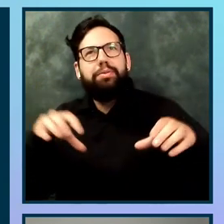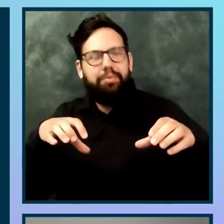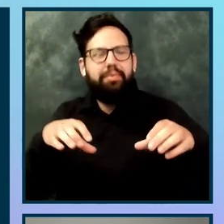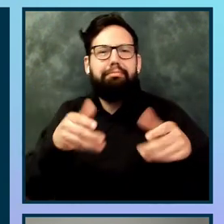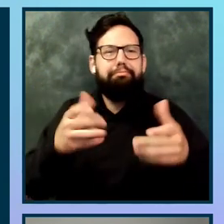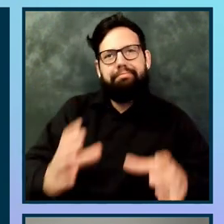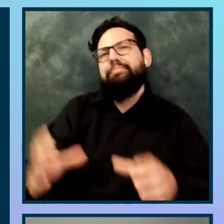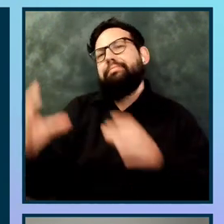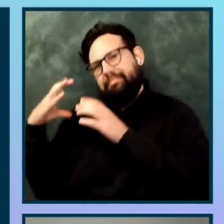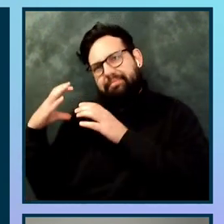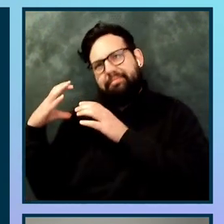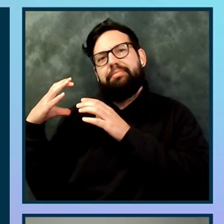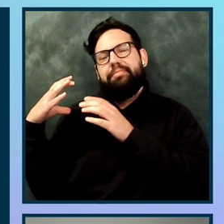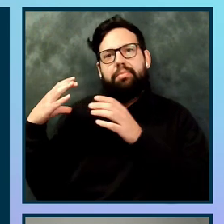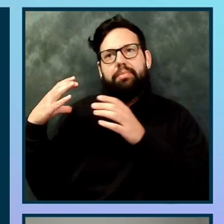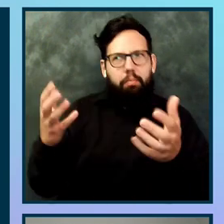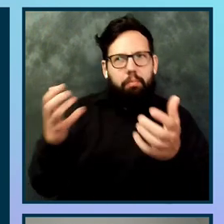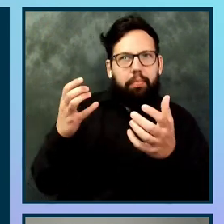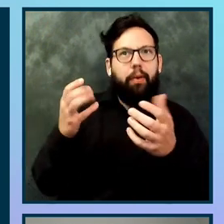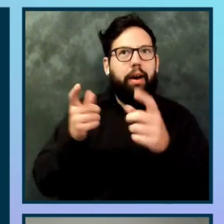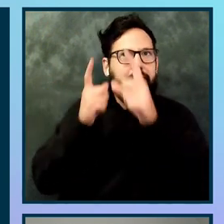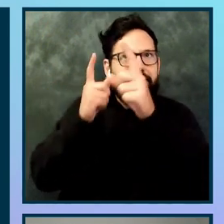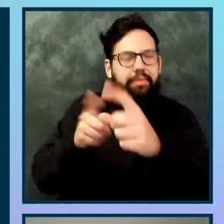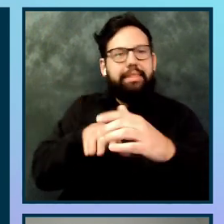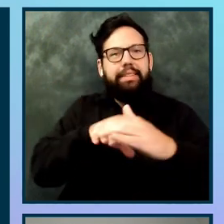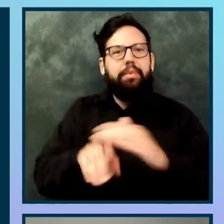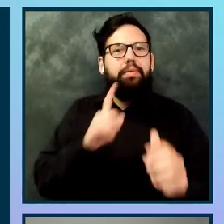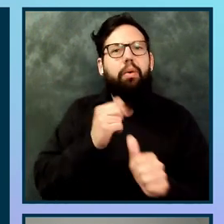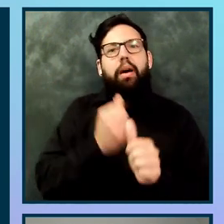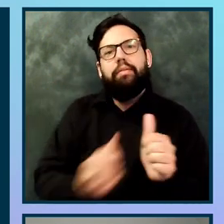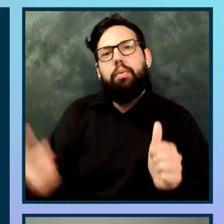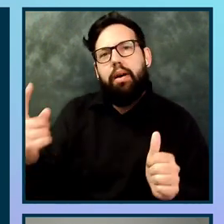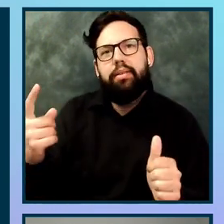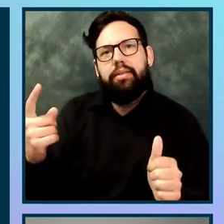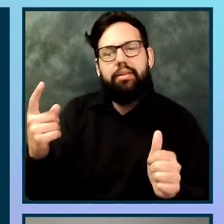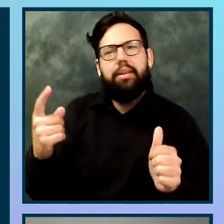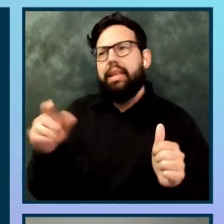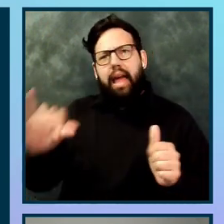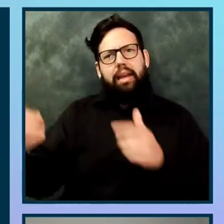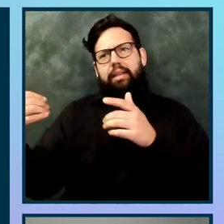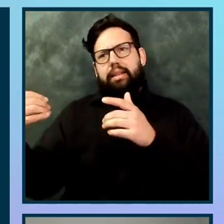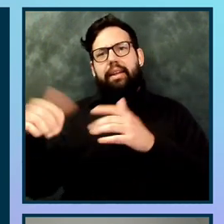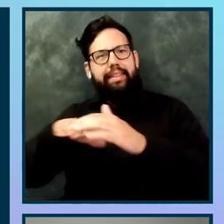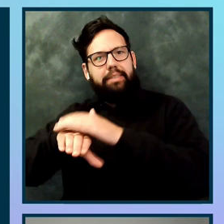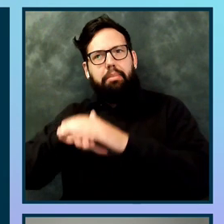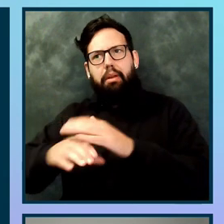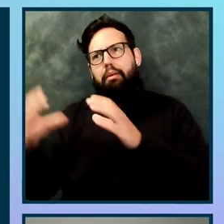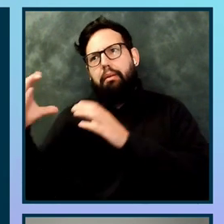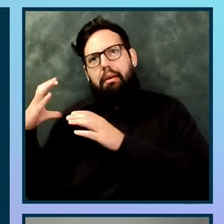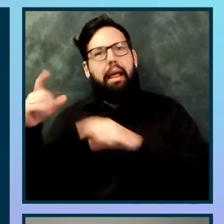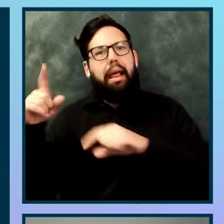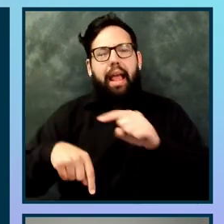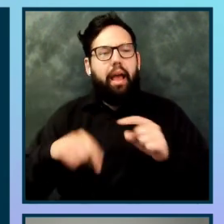accessible cannot only be on top of the development. IT. It has to be coming